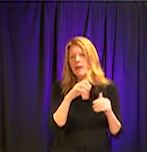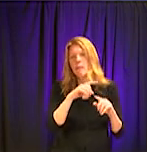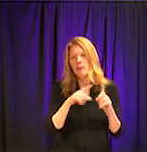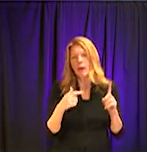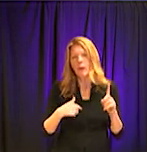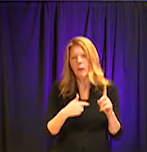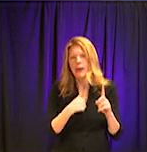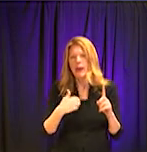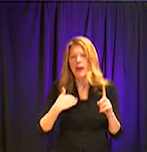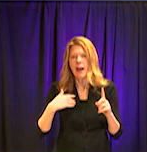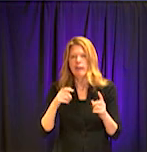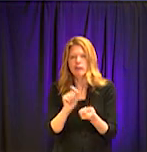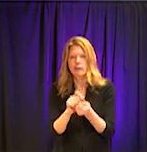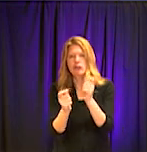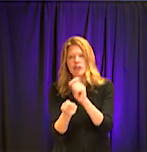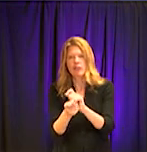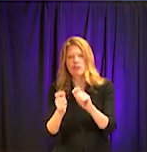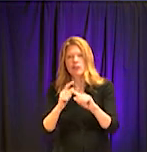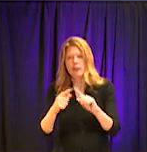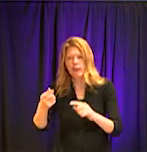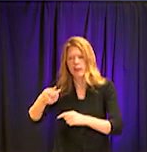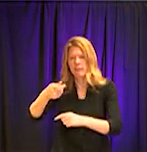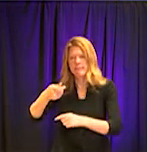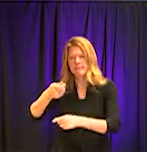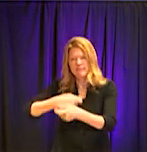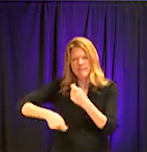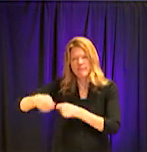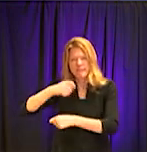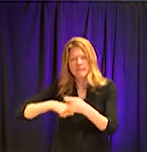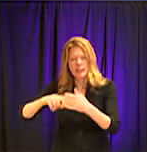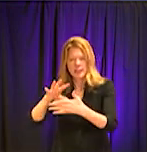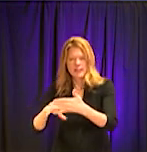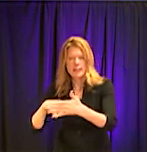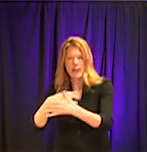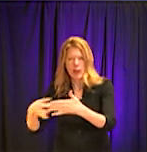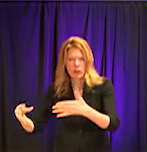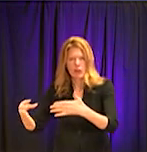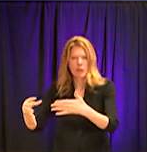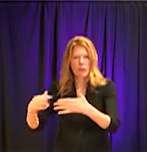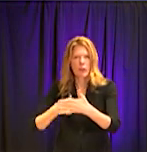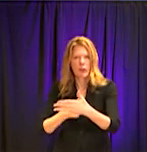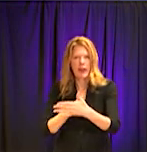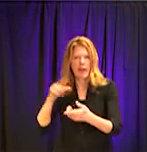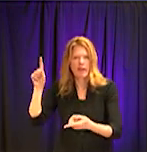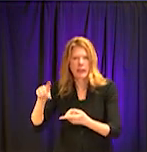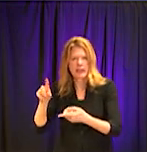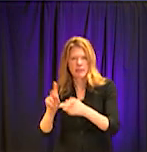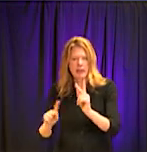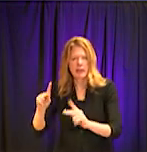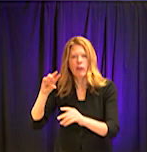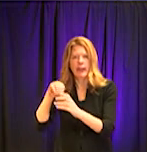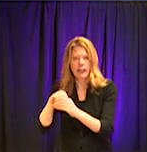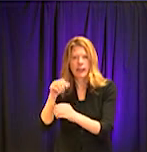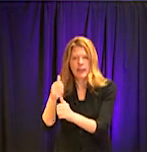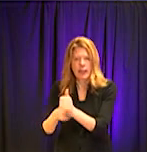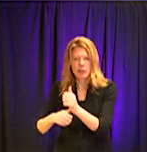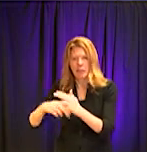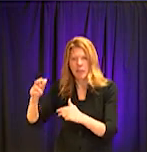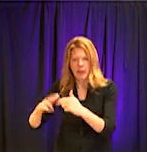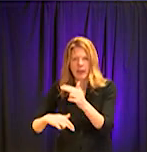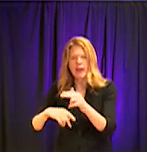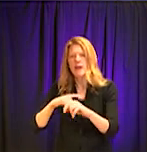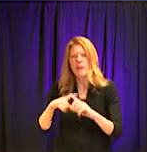distancing, wiping down surfaces and that sort of thing. But that our sanitation police police and fire